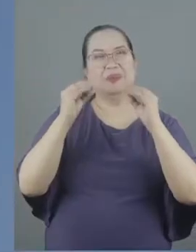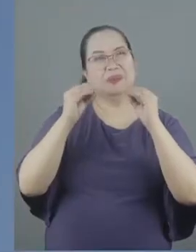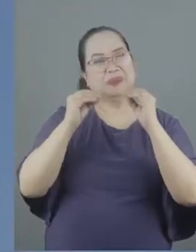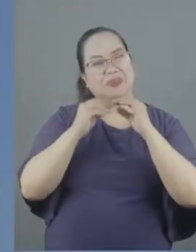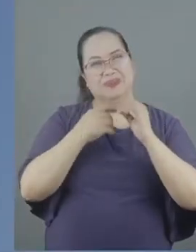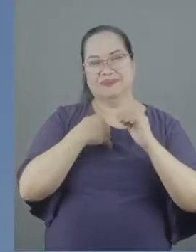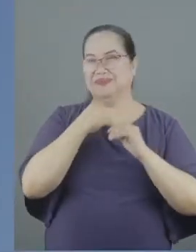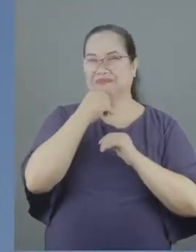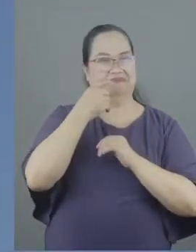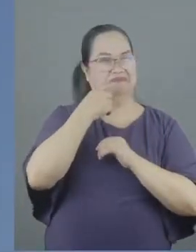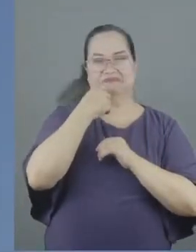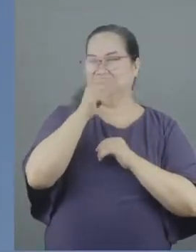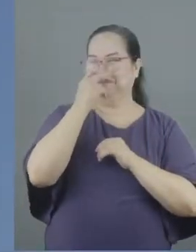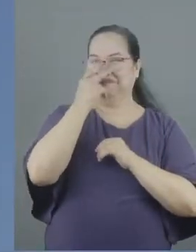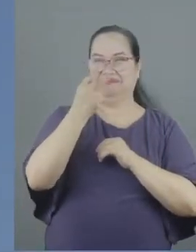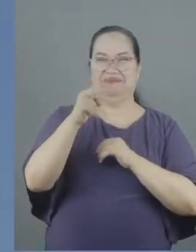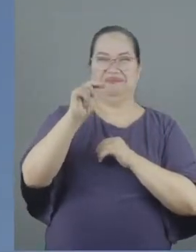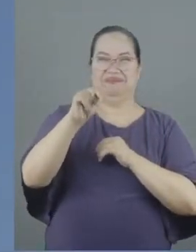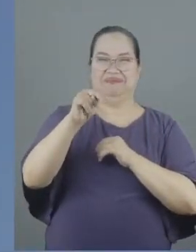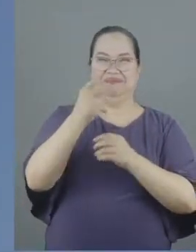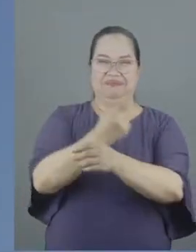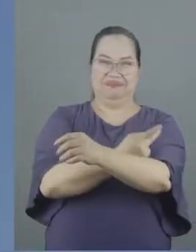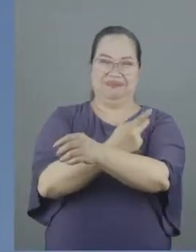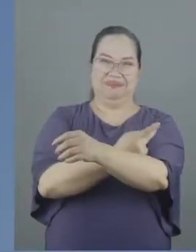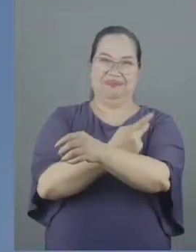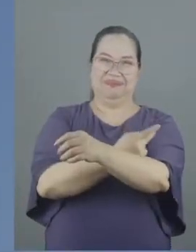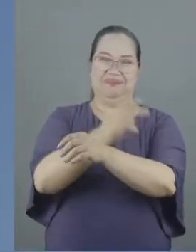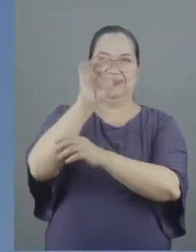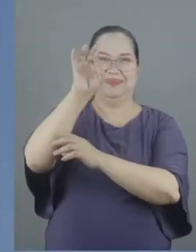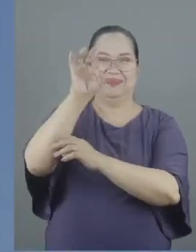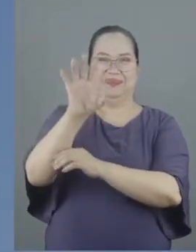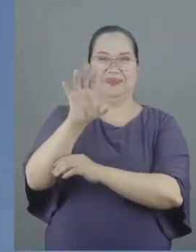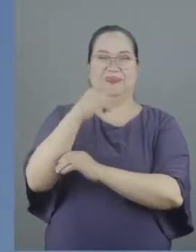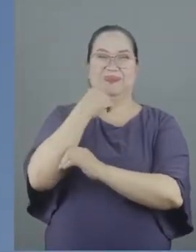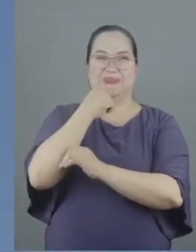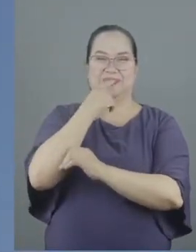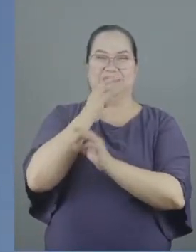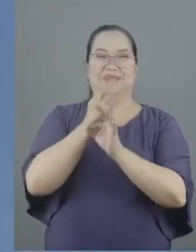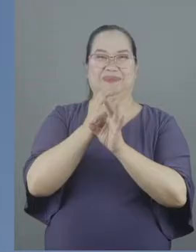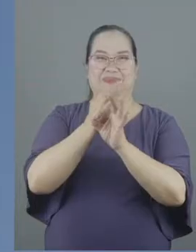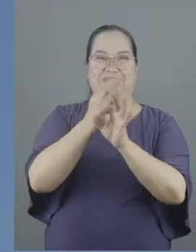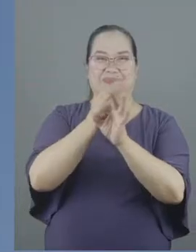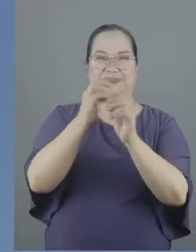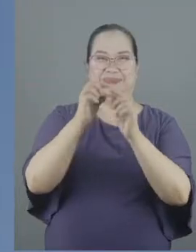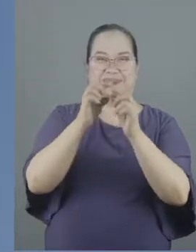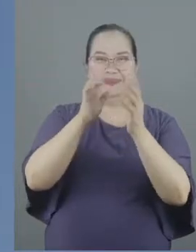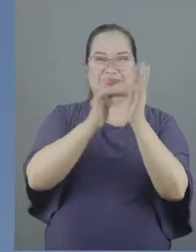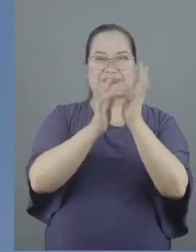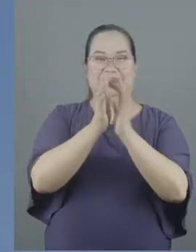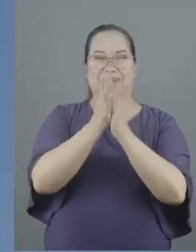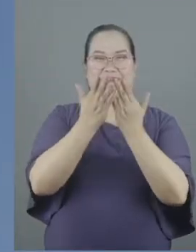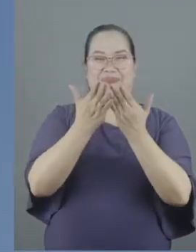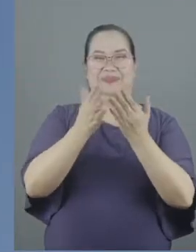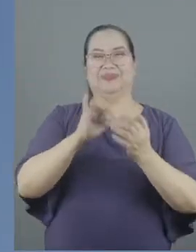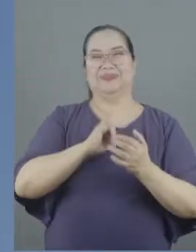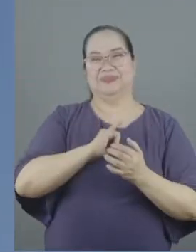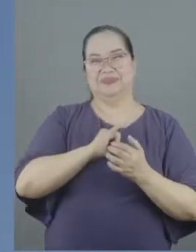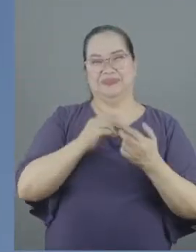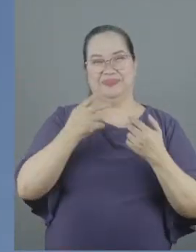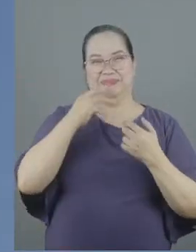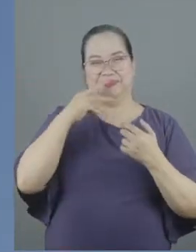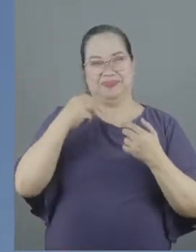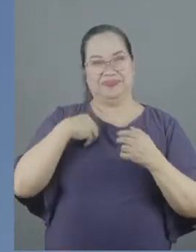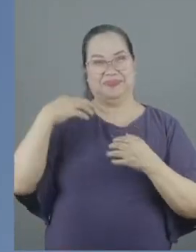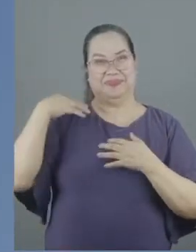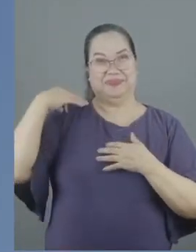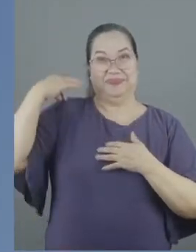even see the need to be shepherded well by a pastor who is faithful to Scripture. I was happy to volunteer,